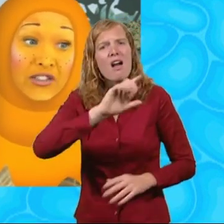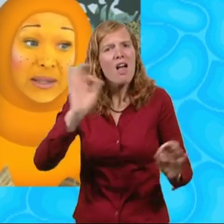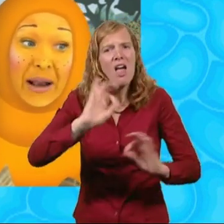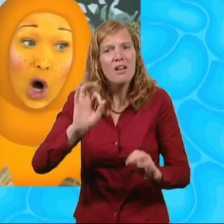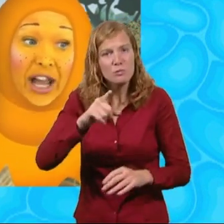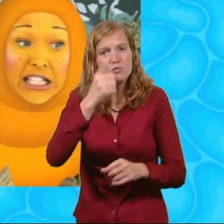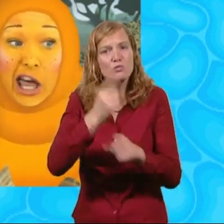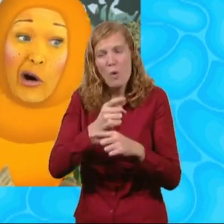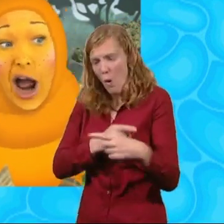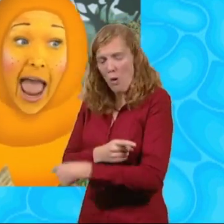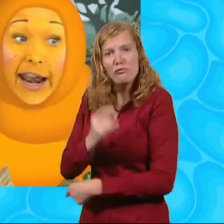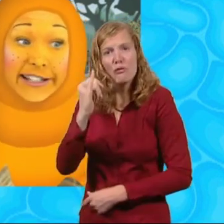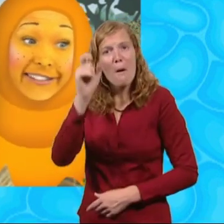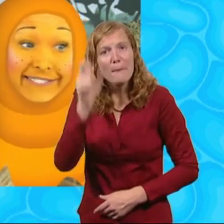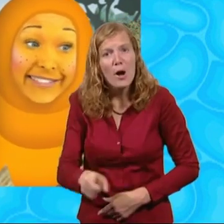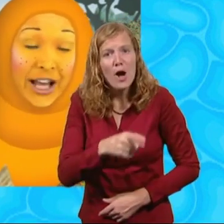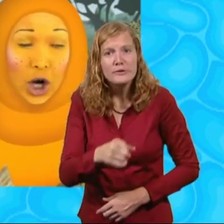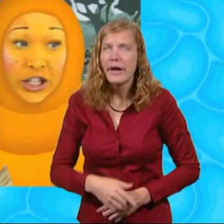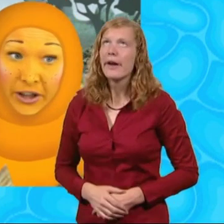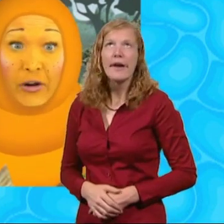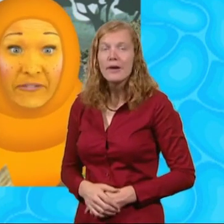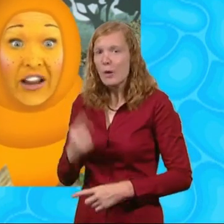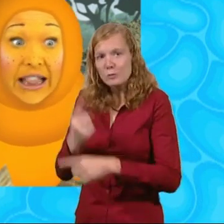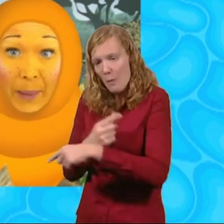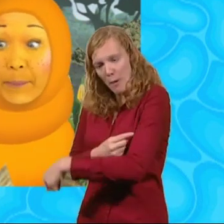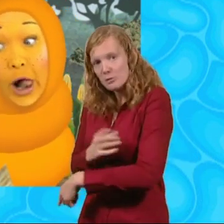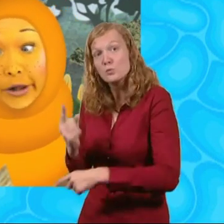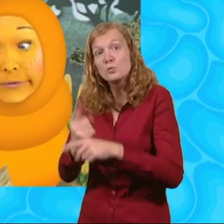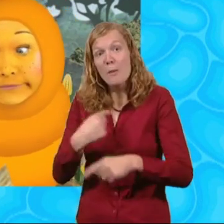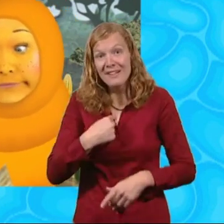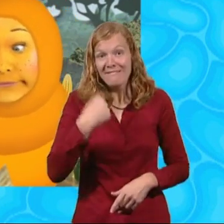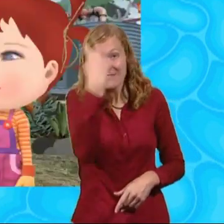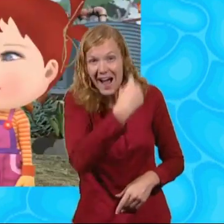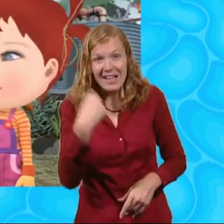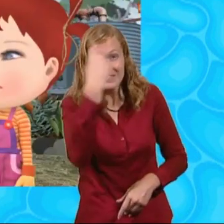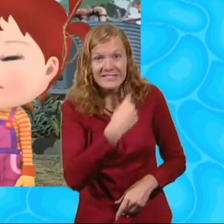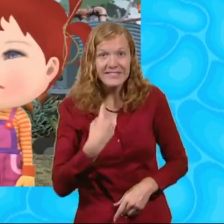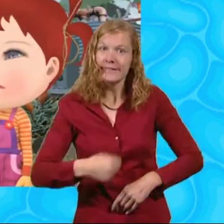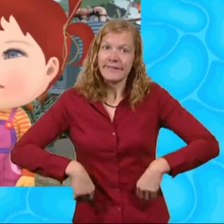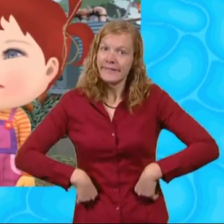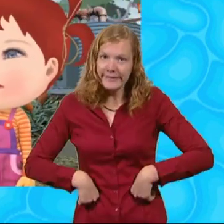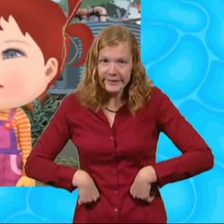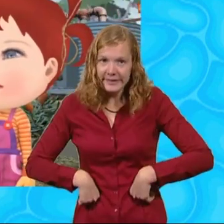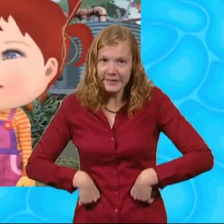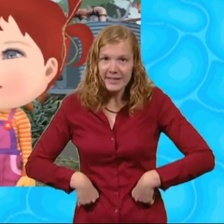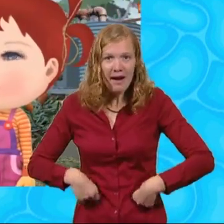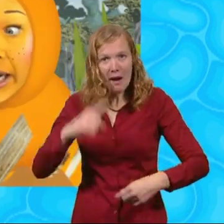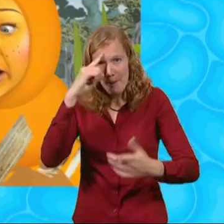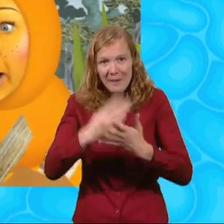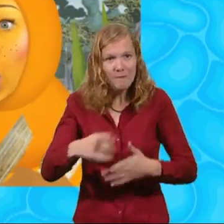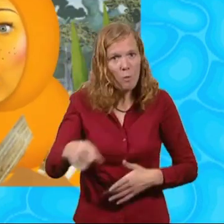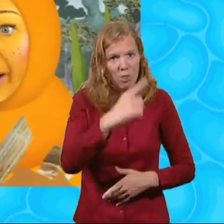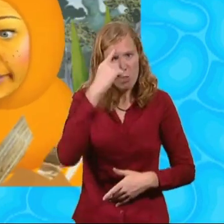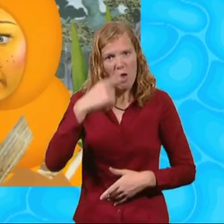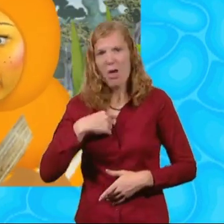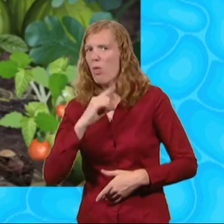You've just been talking to the wrong end. Talk to the front face, people. I just can't believe that you would think I'm hard to